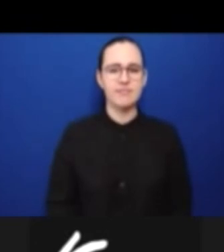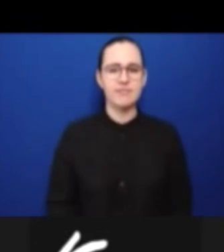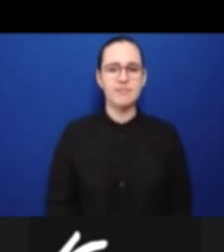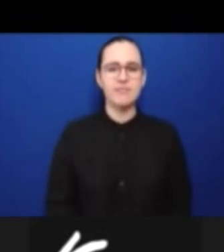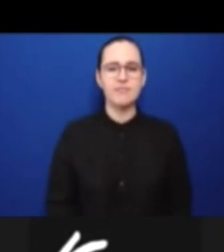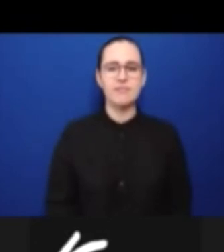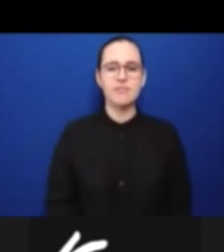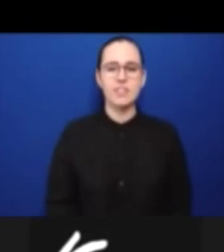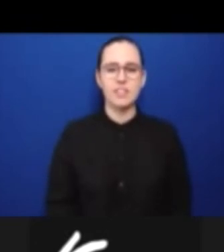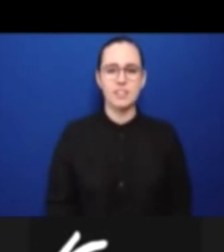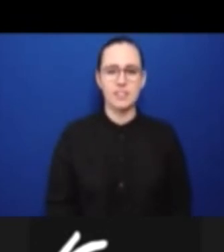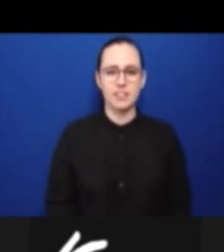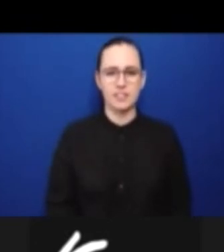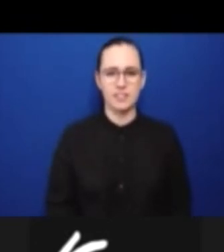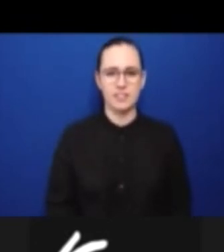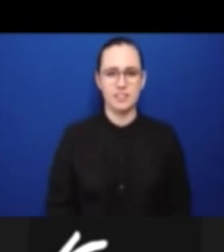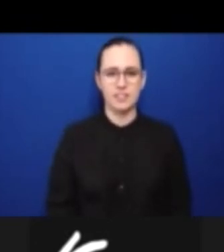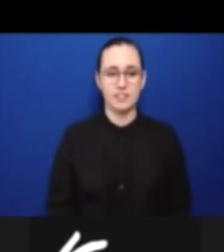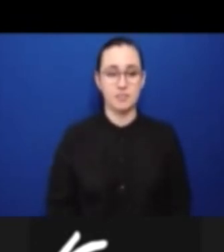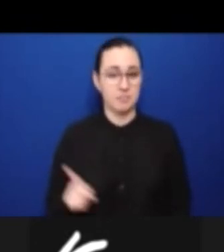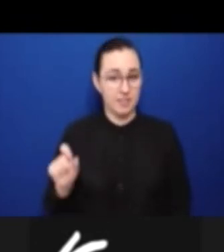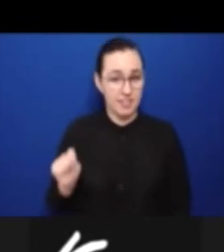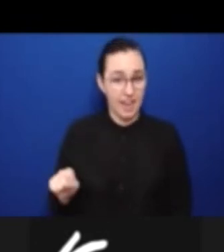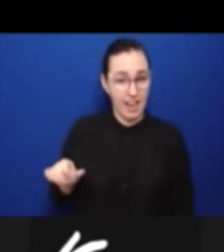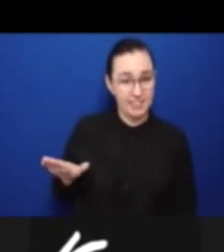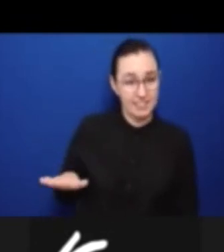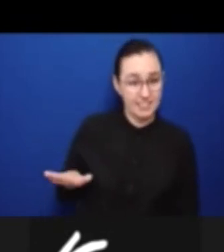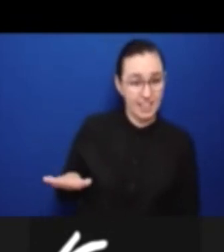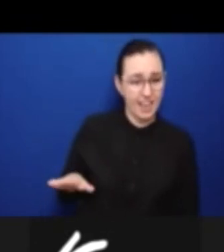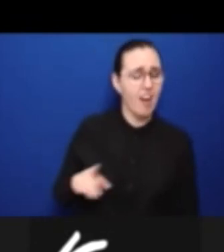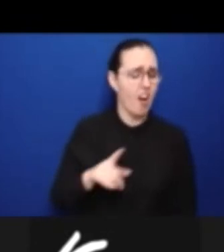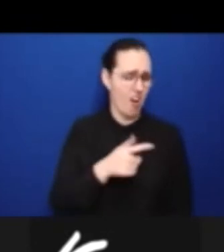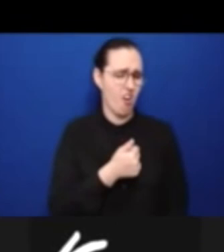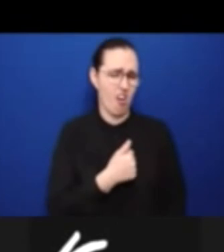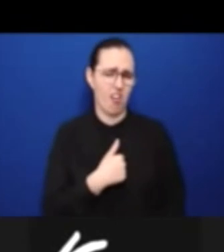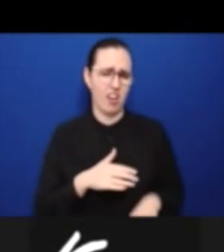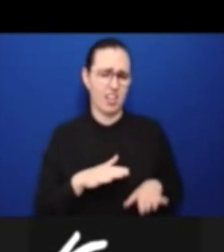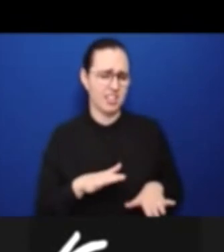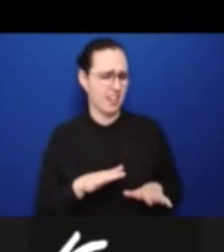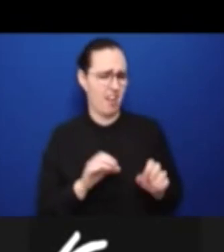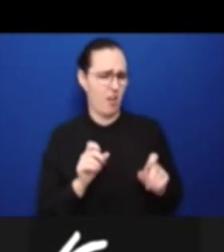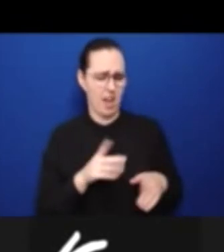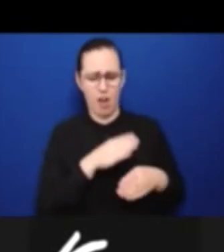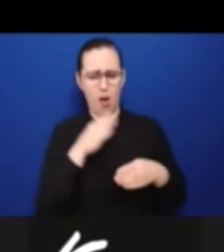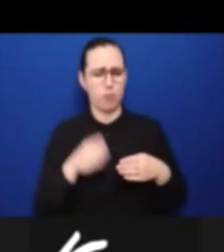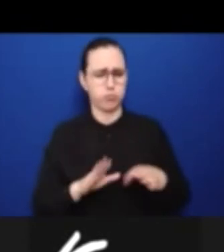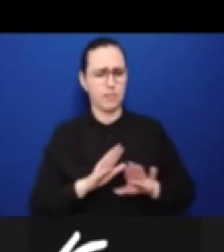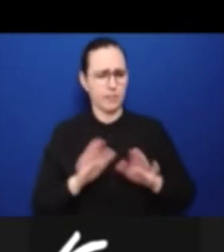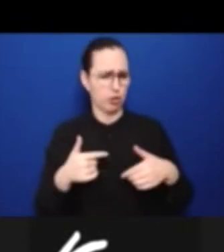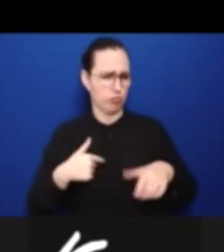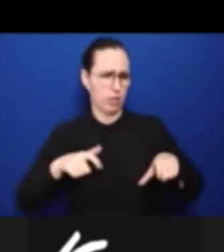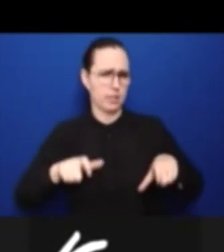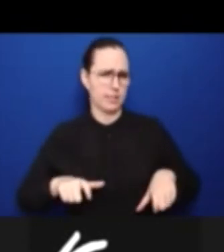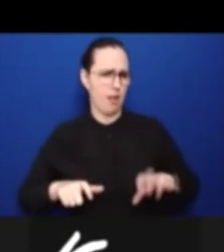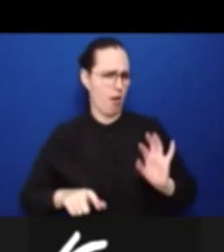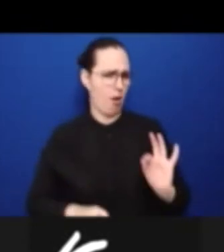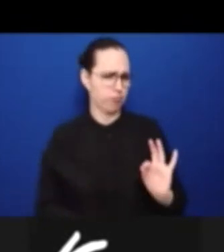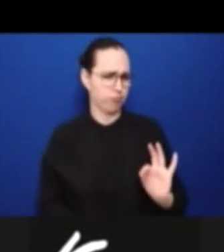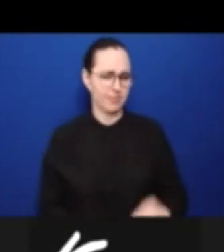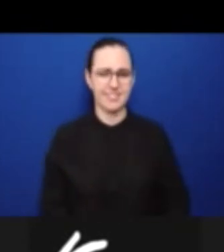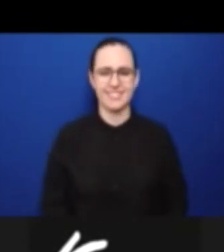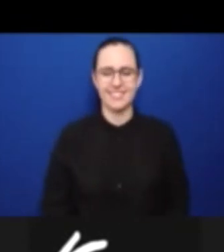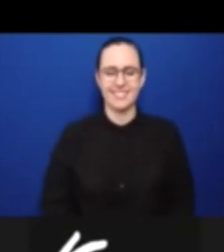Okay, that's good. Yes, I'm here for the conclusion of the whole event. So thank you so much. Okay, that's great. Excellent. Thank you so much.